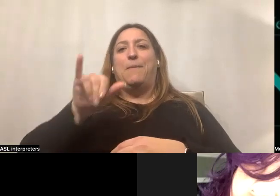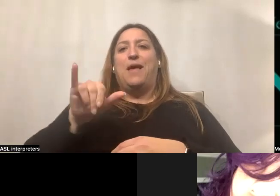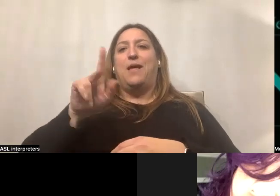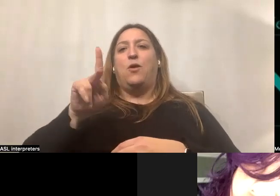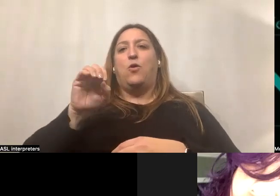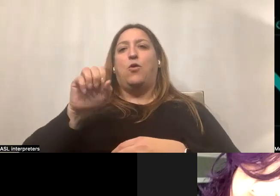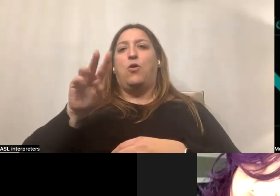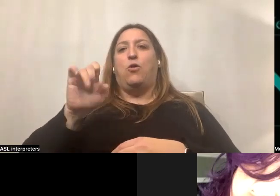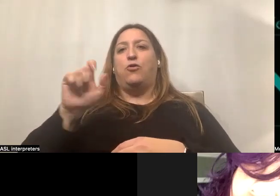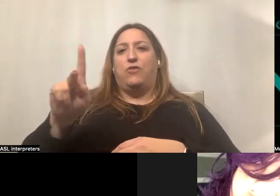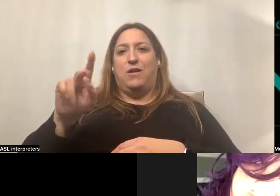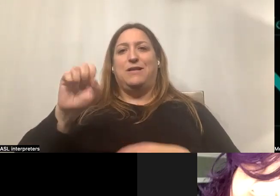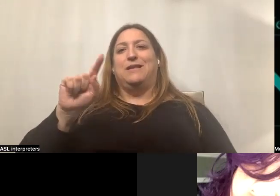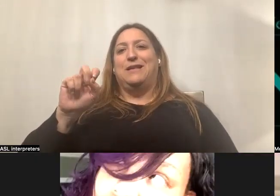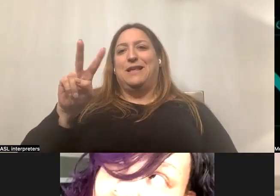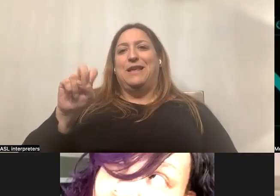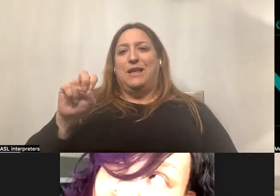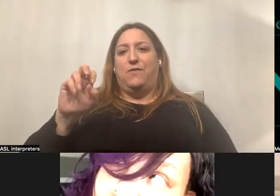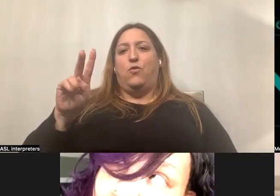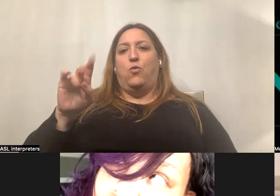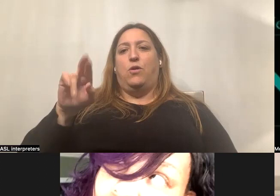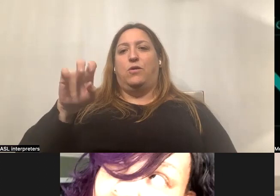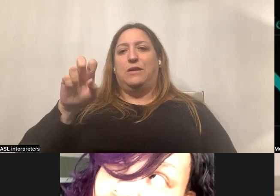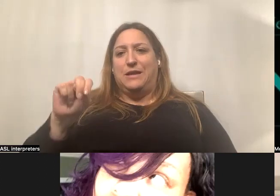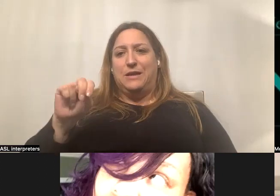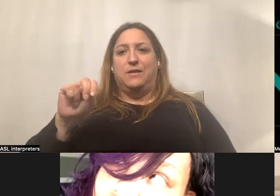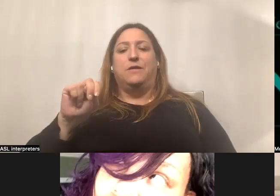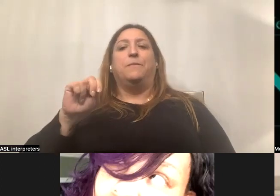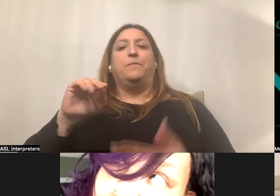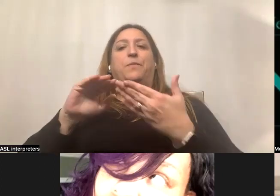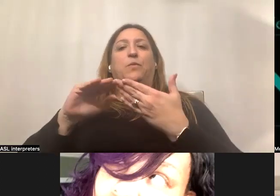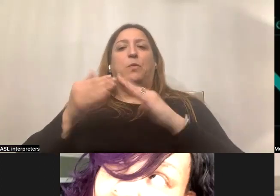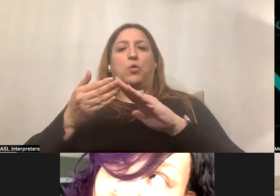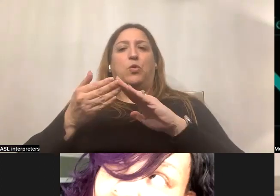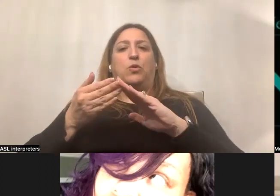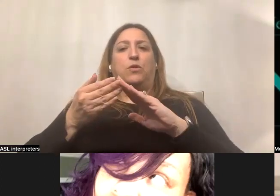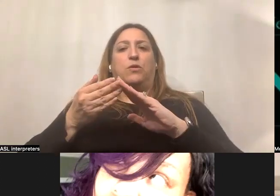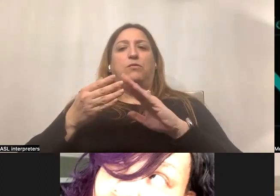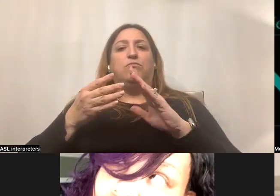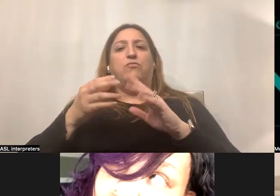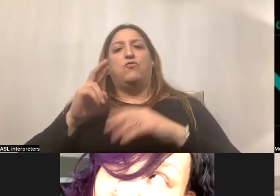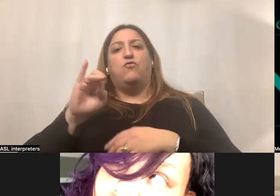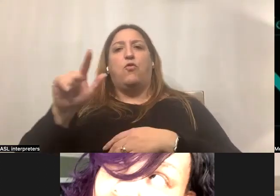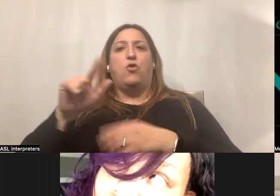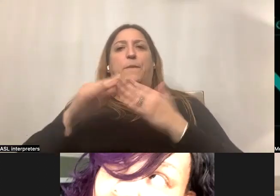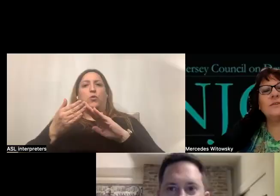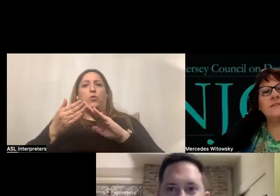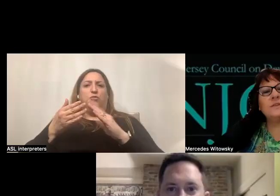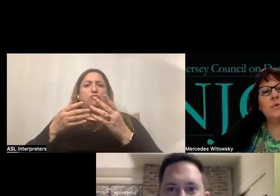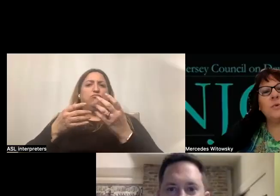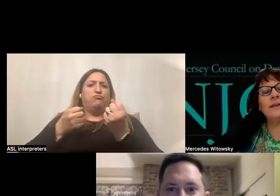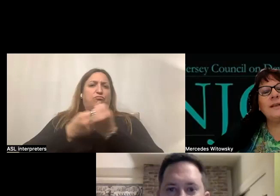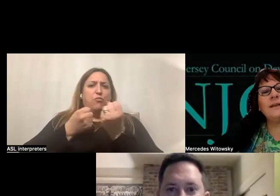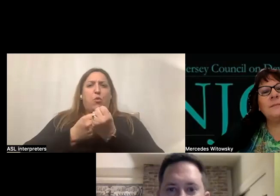Steve Rusin of Royal Community Support. And, um, they're going to talk to us about circle members or circles